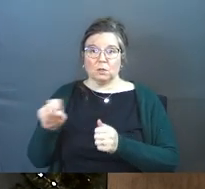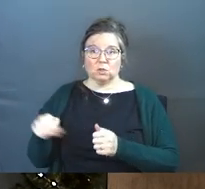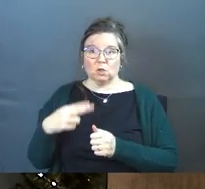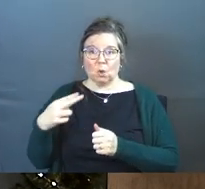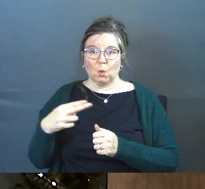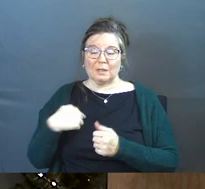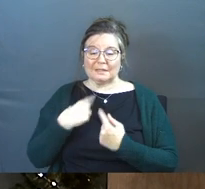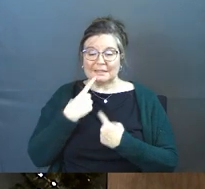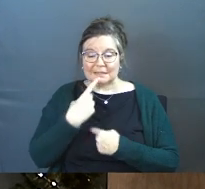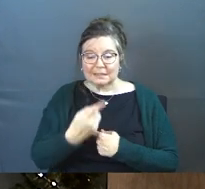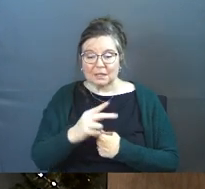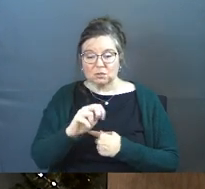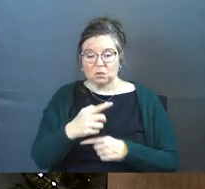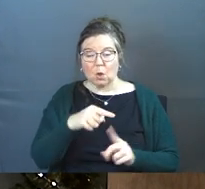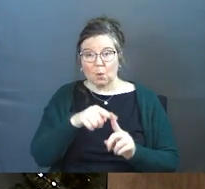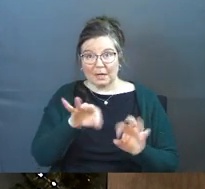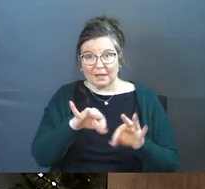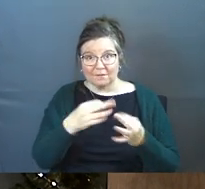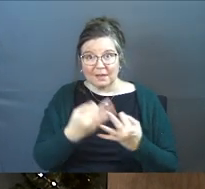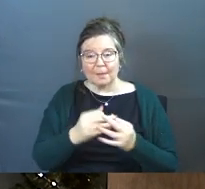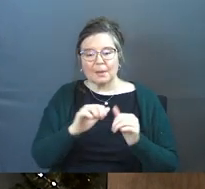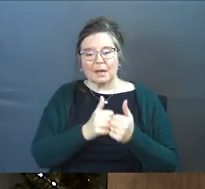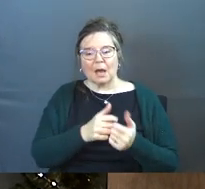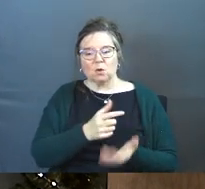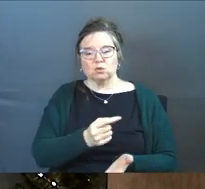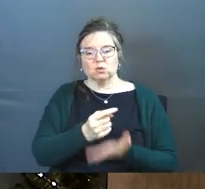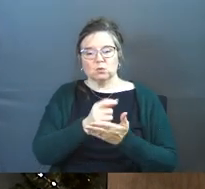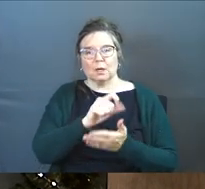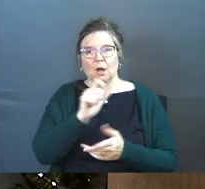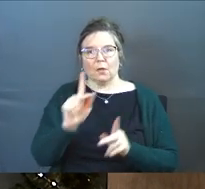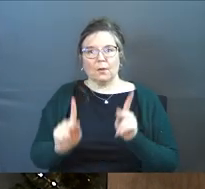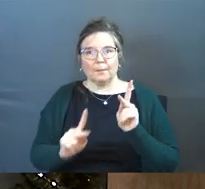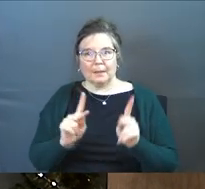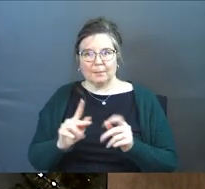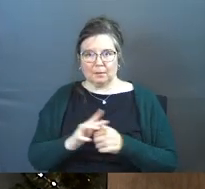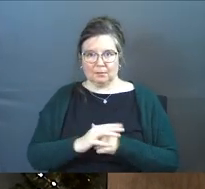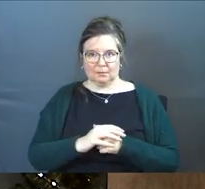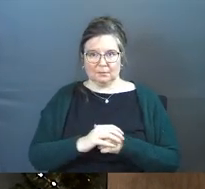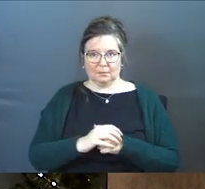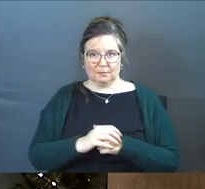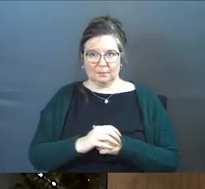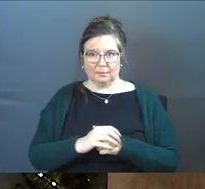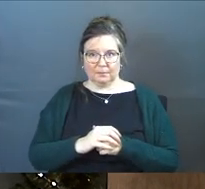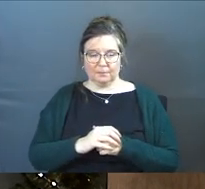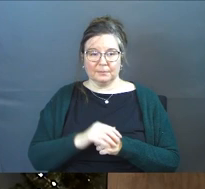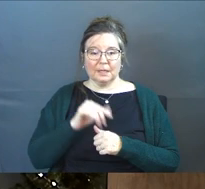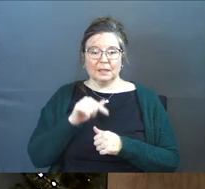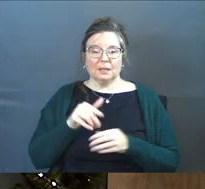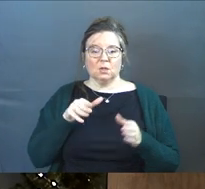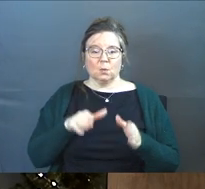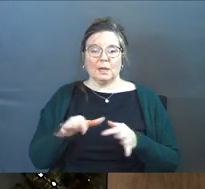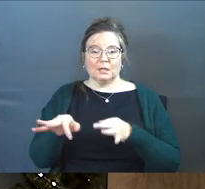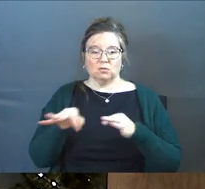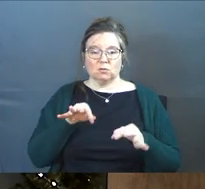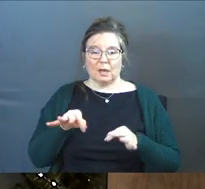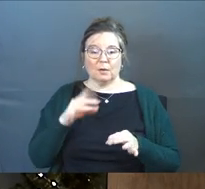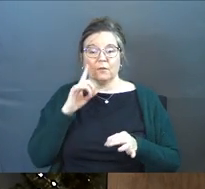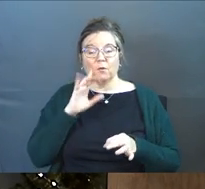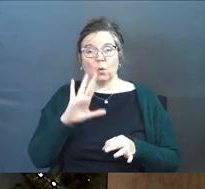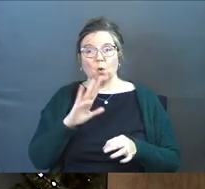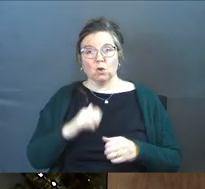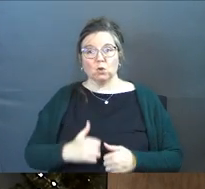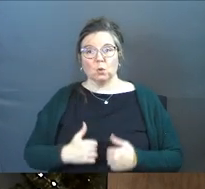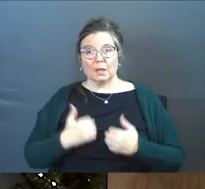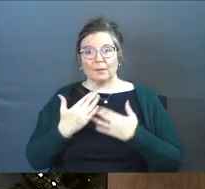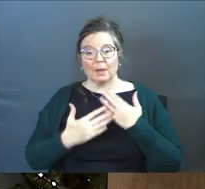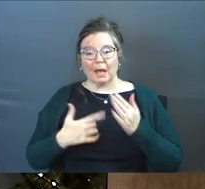is he tells Noah and Noah's family how to treat other people. And this is the way he describes it. He says, for your